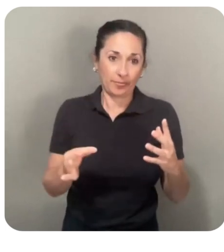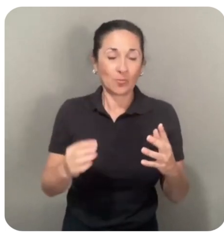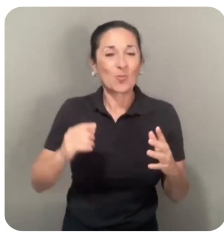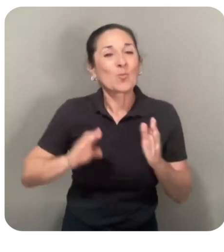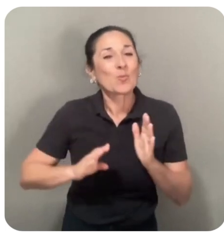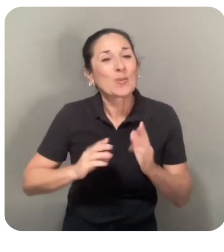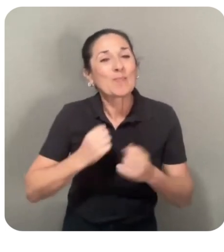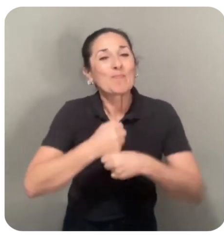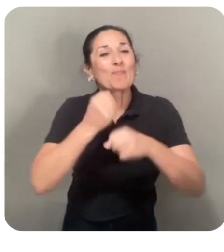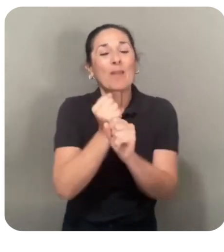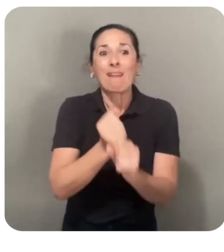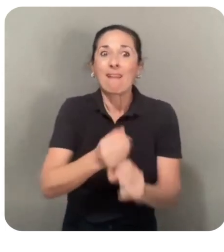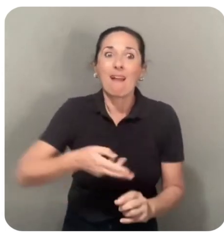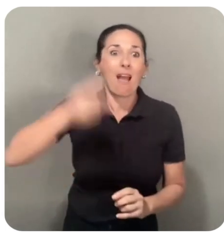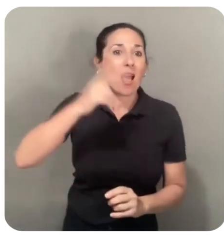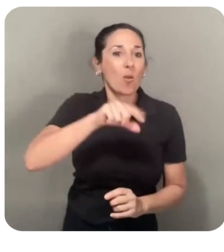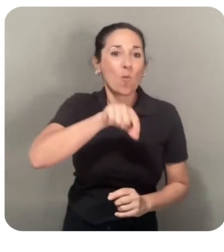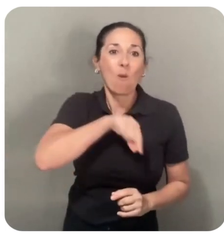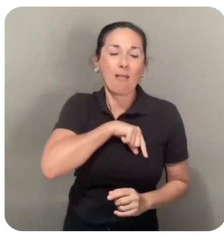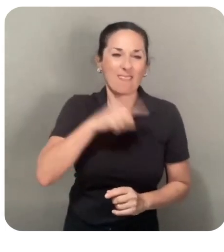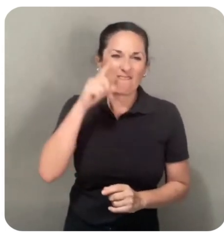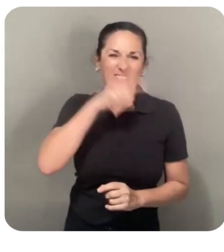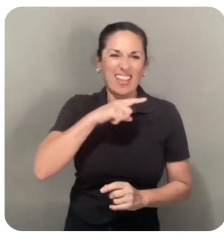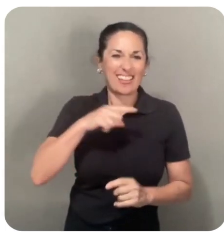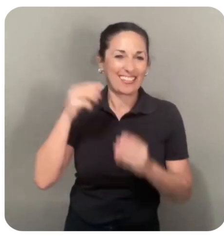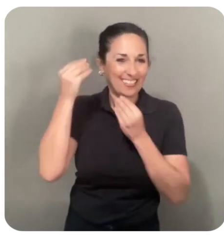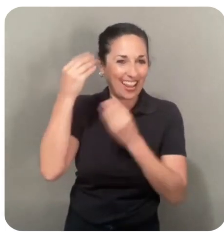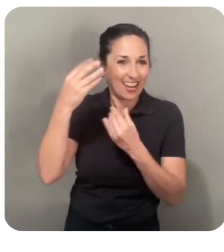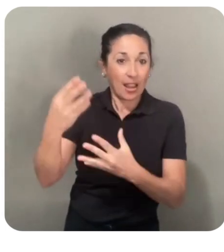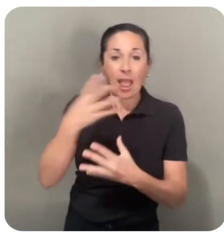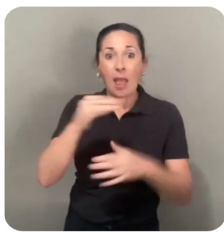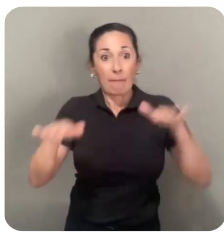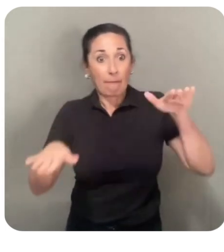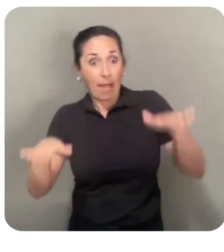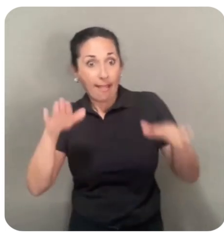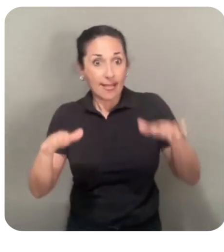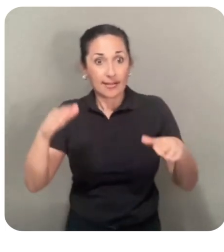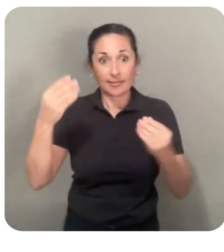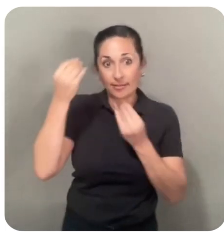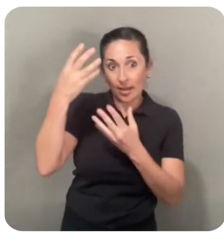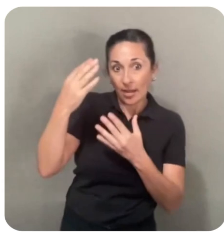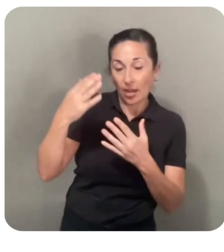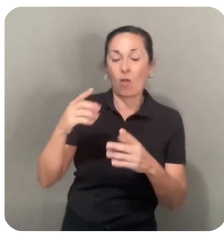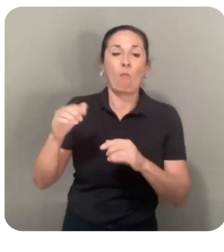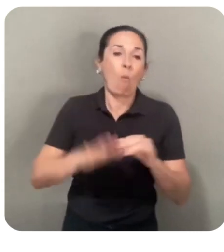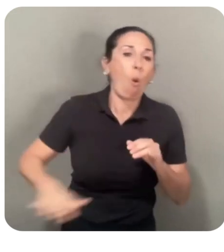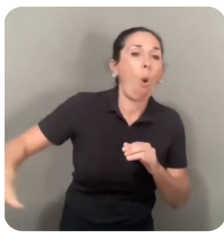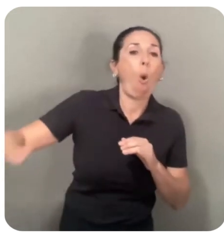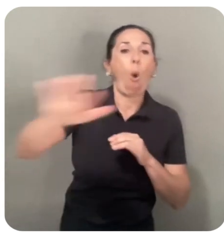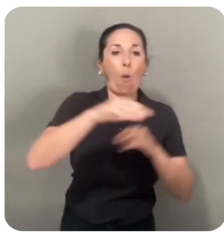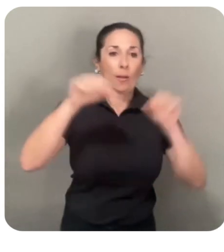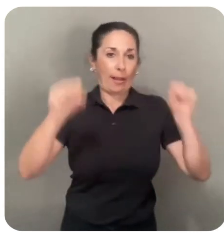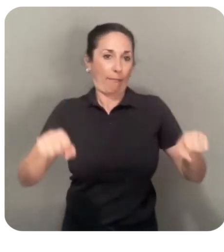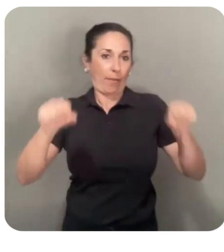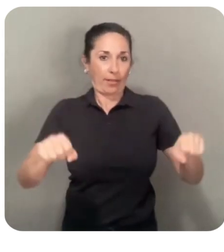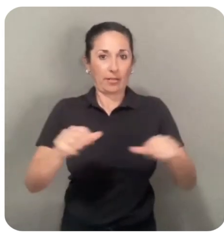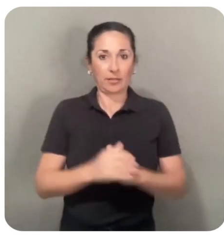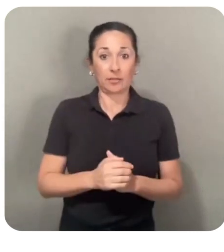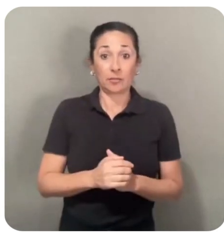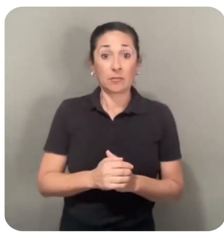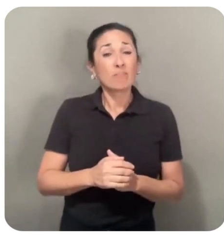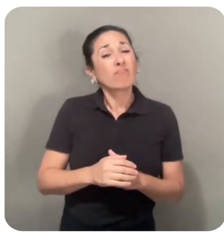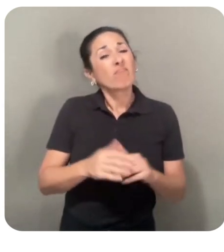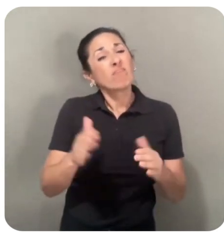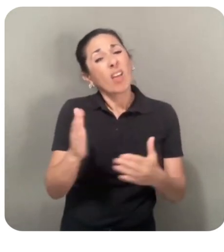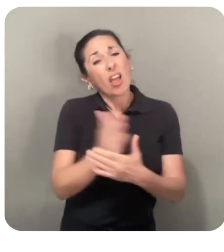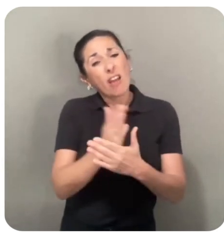generate high-quality synthetic data and ensure balanced data quality across all of our capabilities. For the